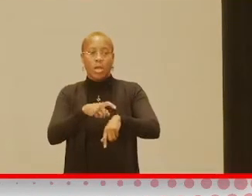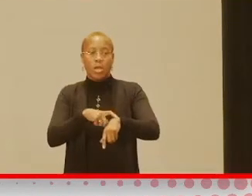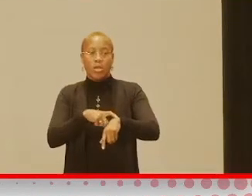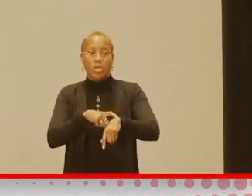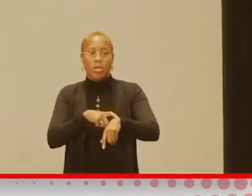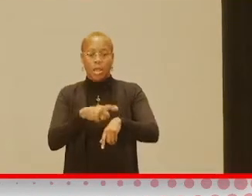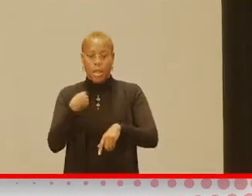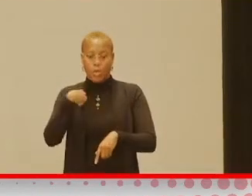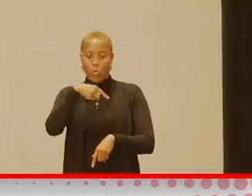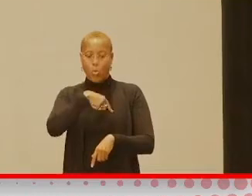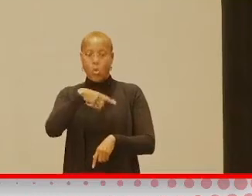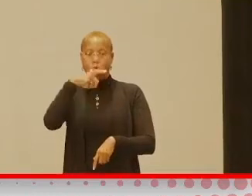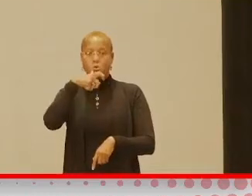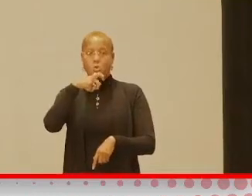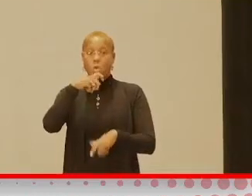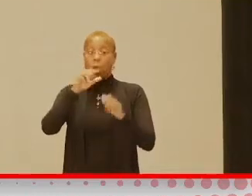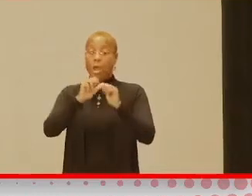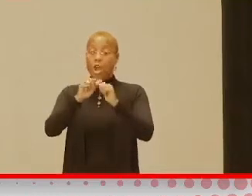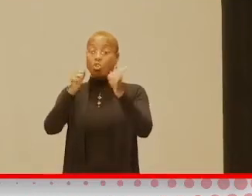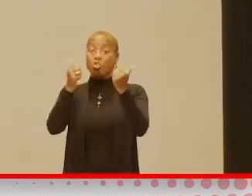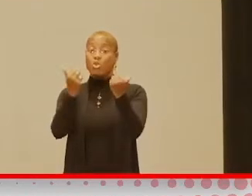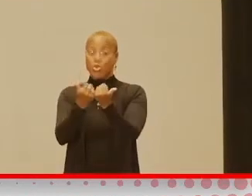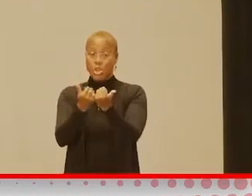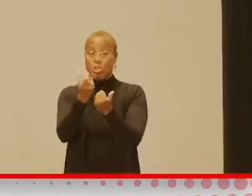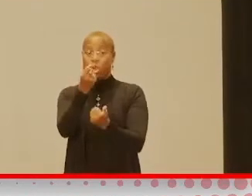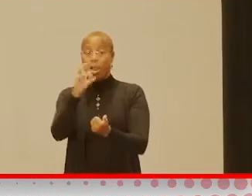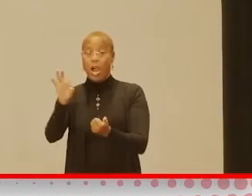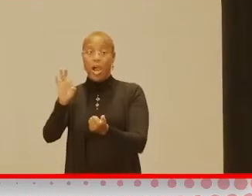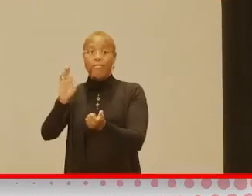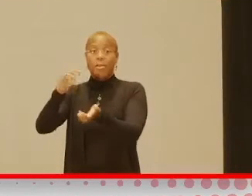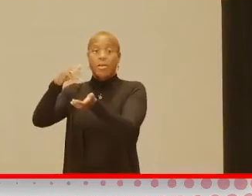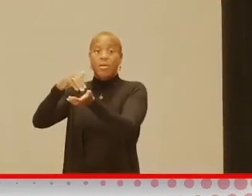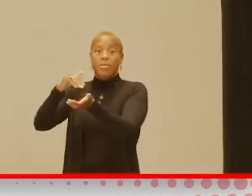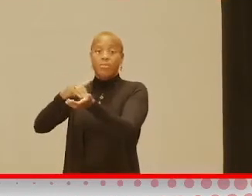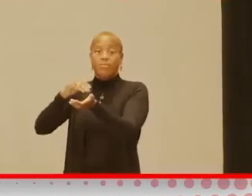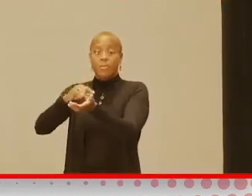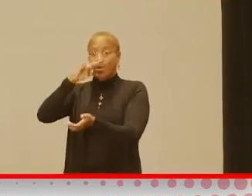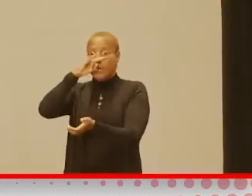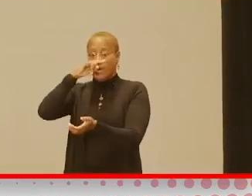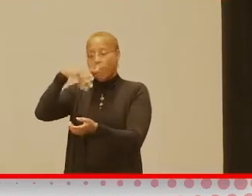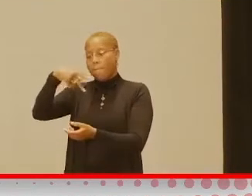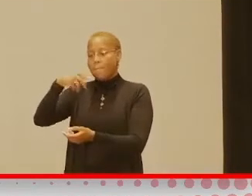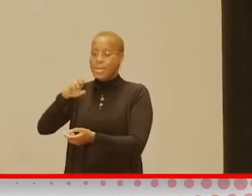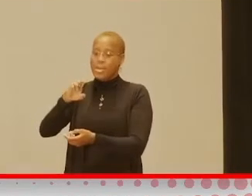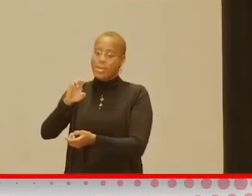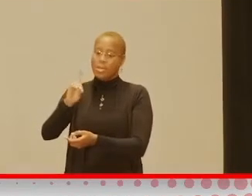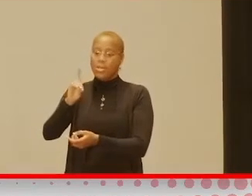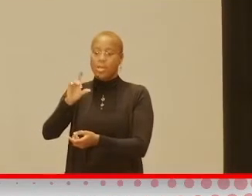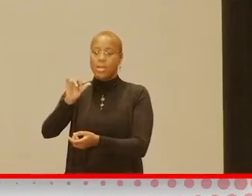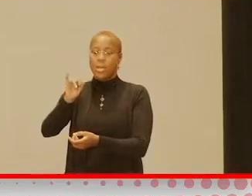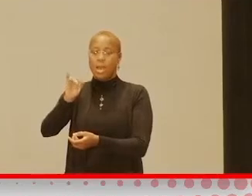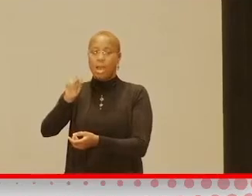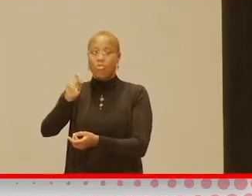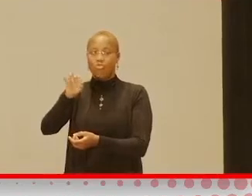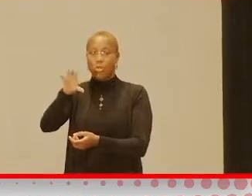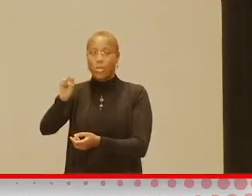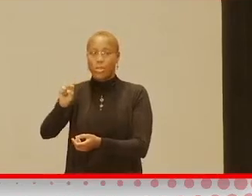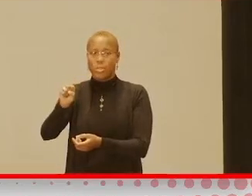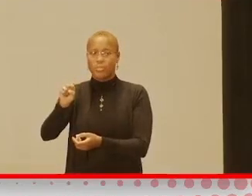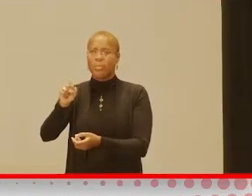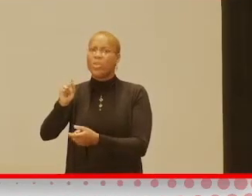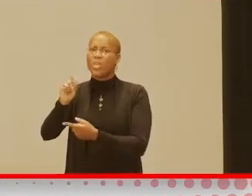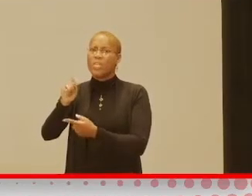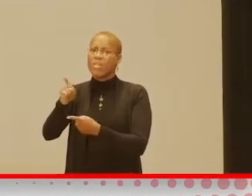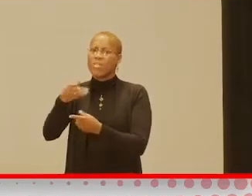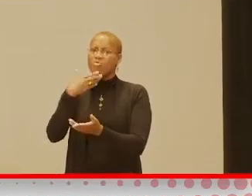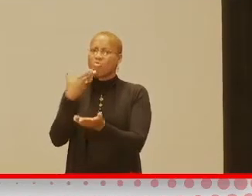being the Association of Pediatric Doctors, not me personally, but, you know, TV is